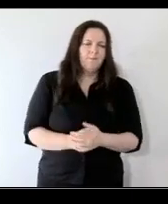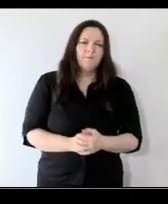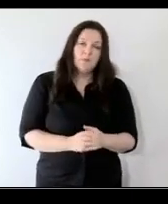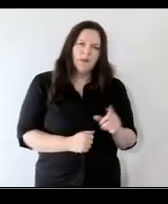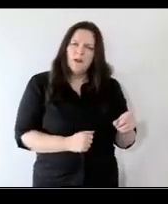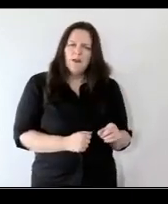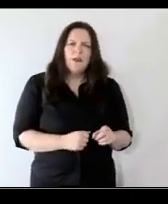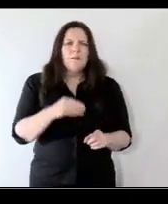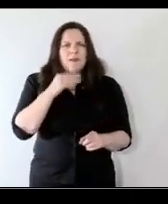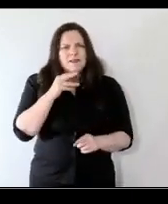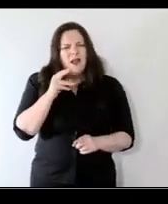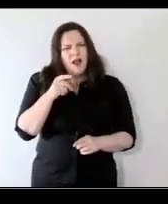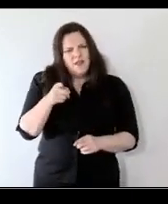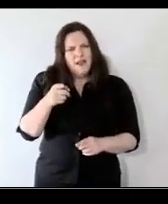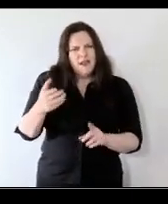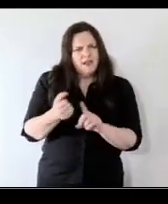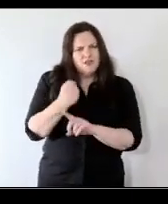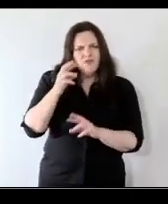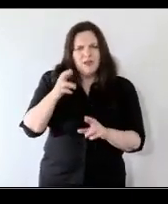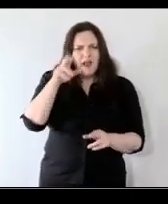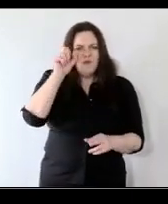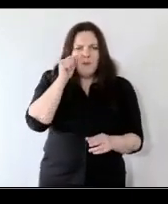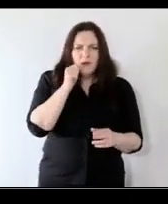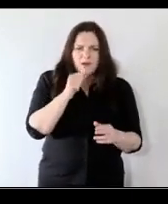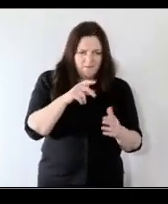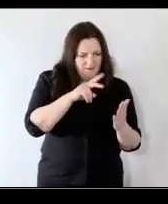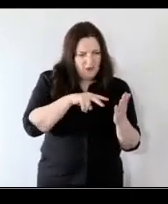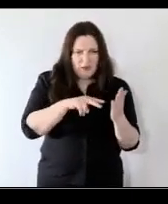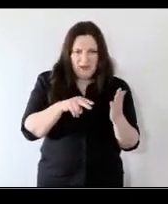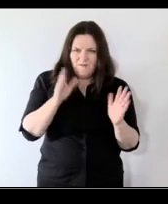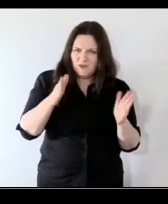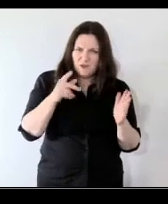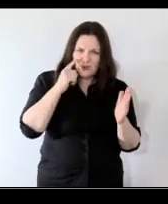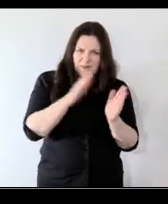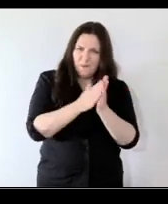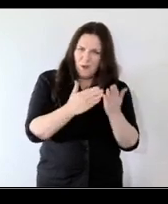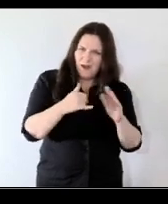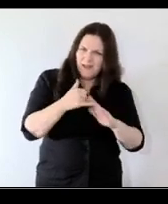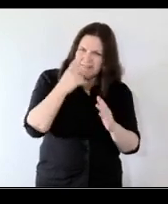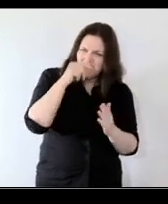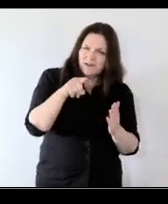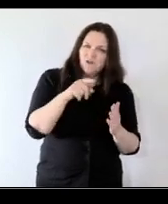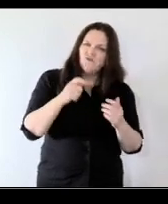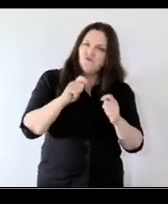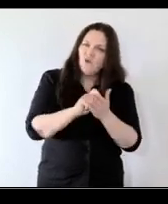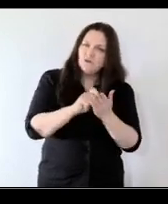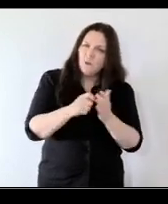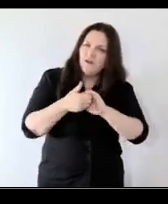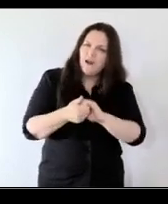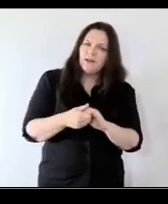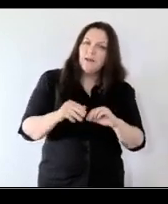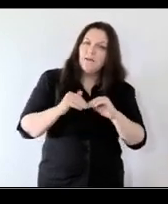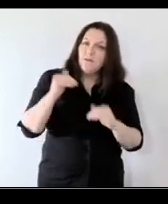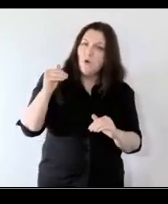right case because when it boils down i remember you writing and i pulled out spurt level last night as i said and you wrote uh with your colleague the more